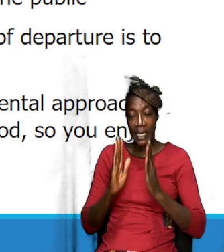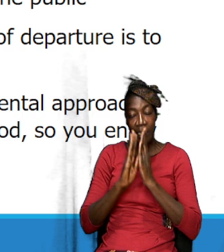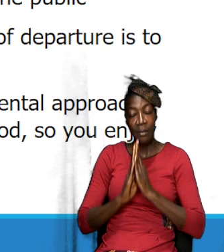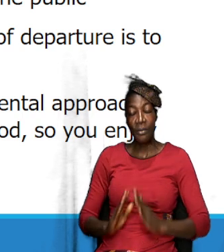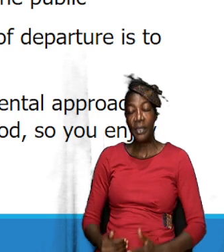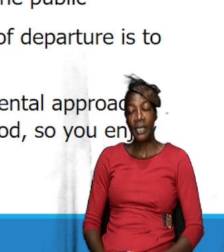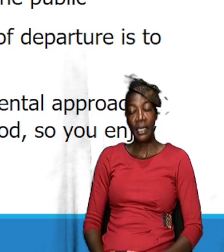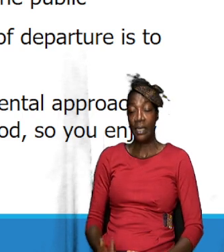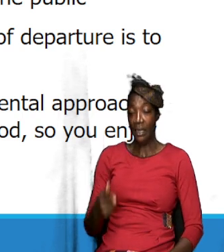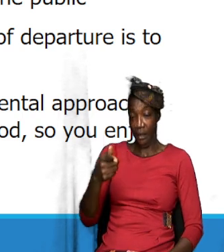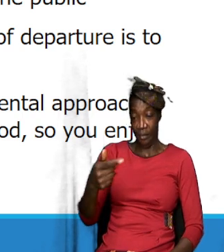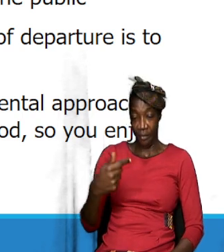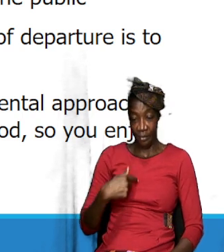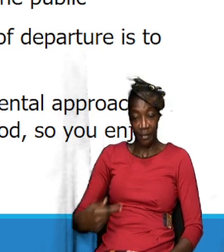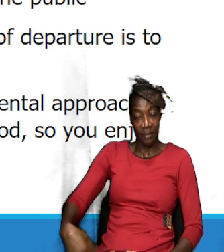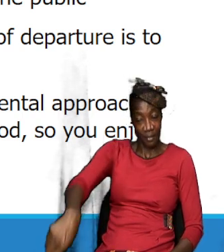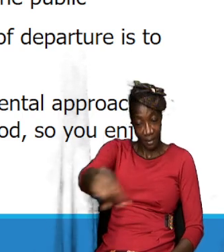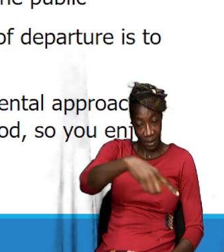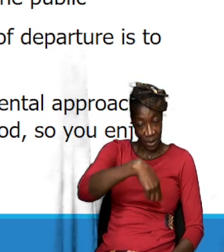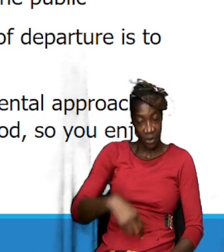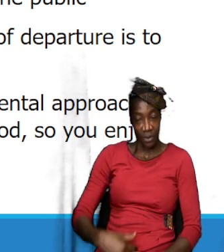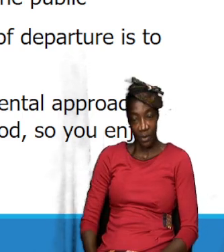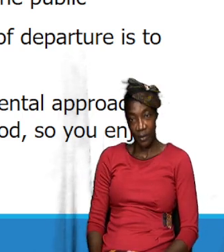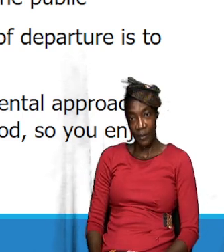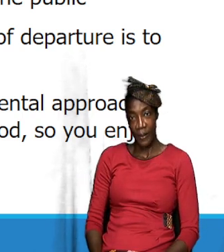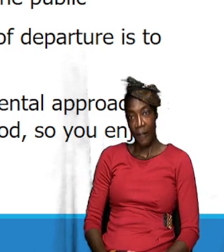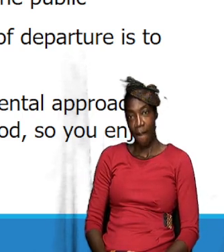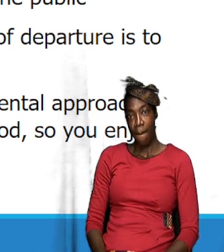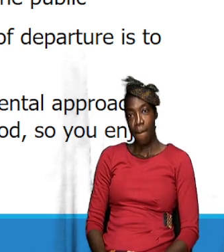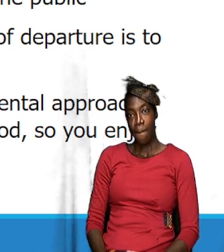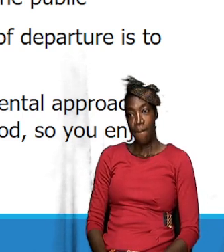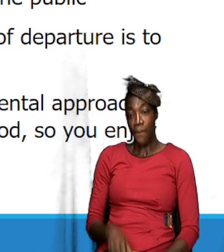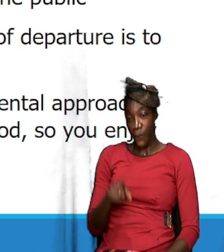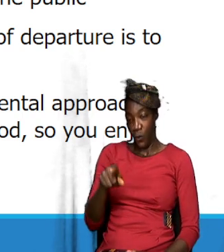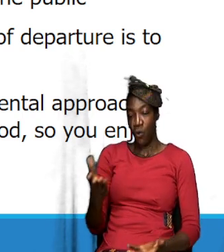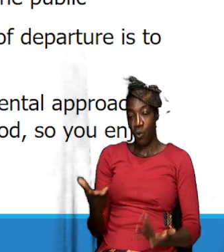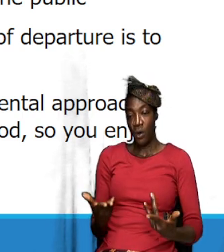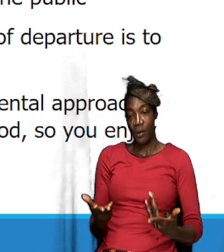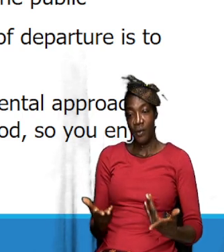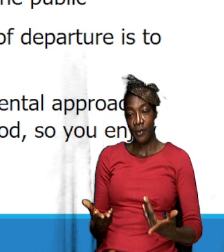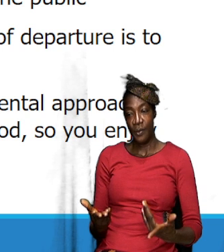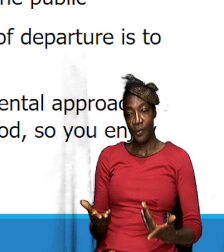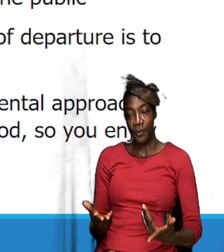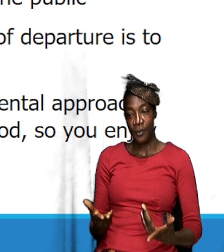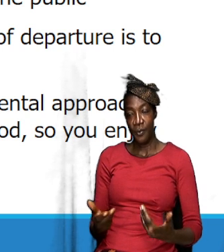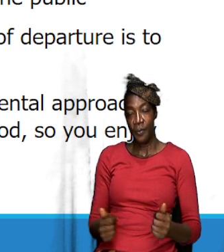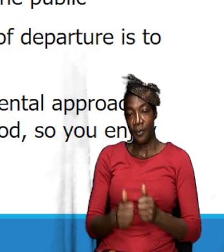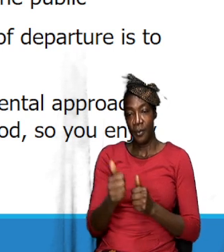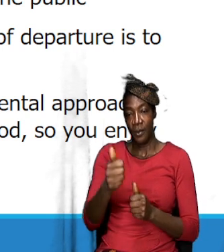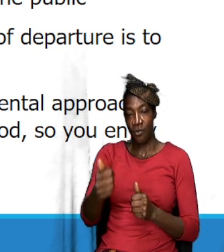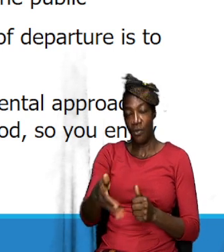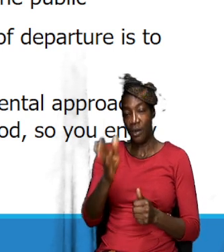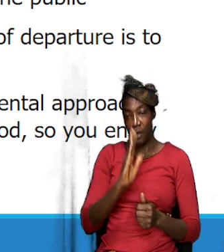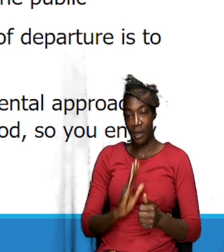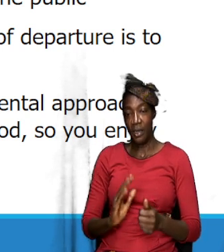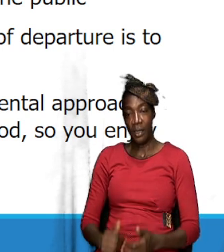praying for us his saints amen so if you want to imitate God and I know I'm